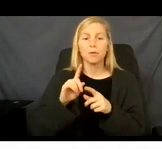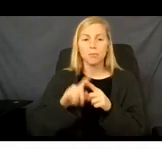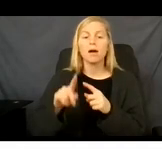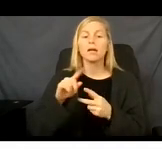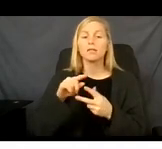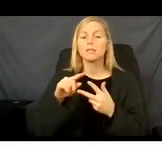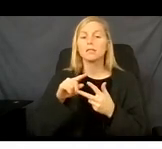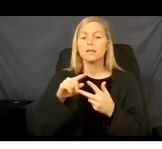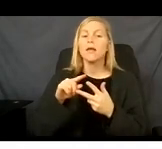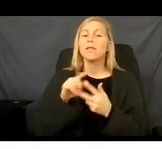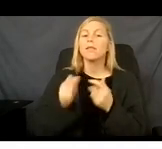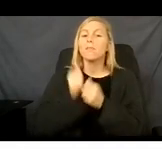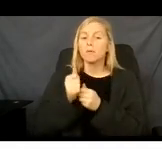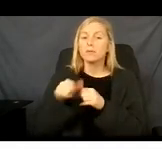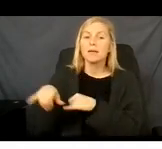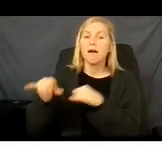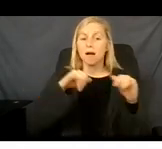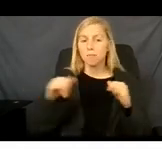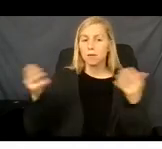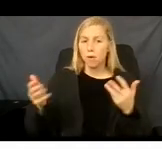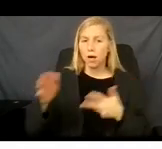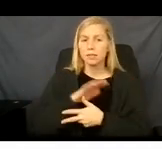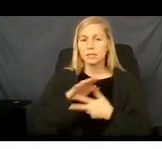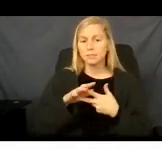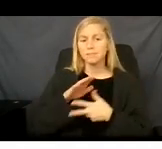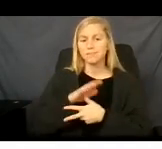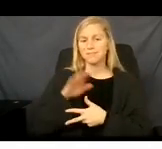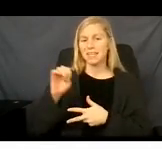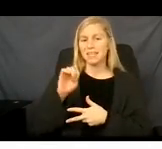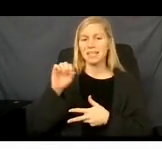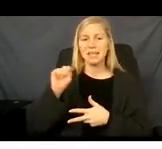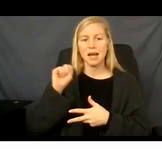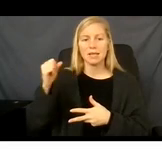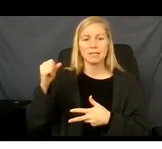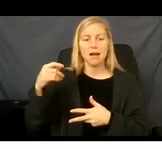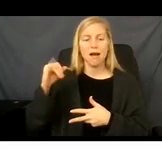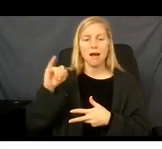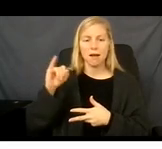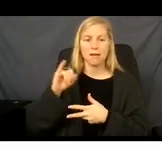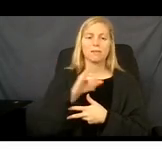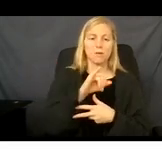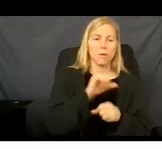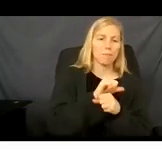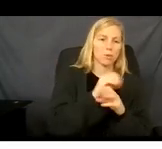the employer-sponsored insurance which we call the ESI and there is also Medicare.